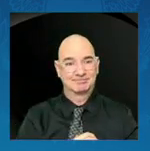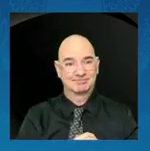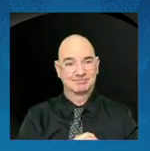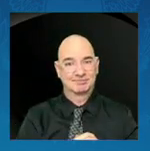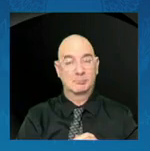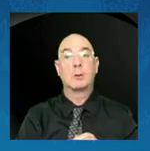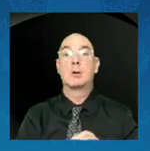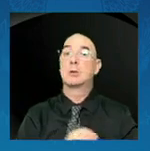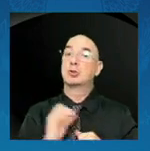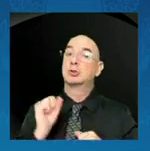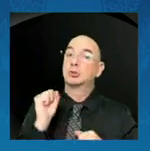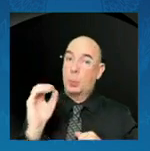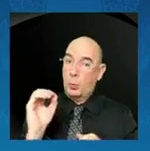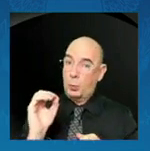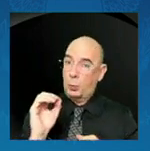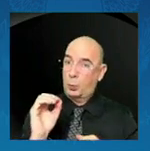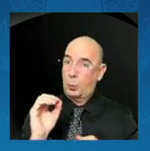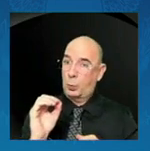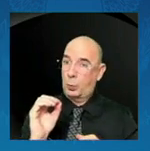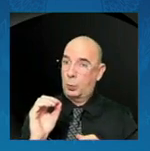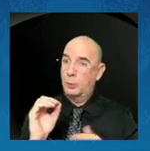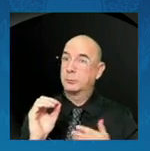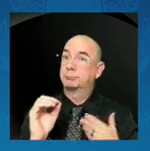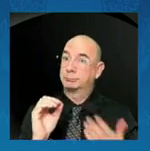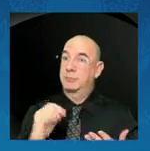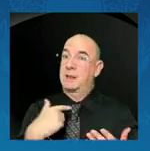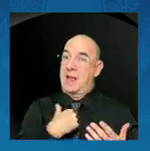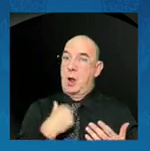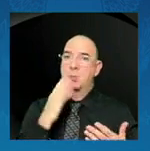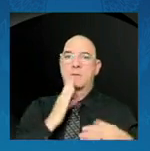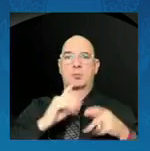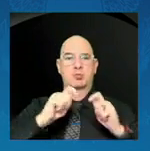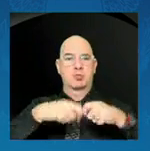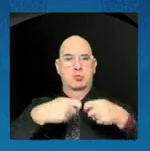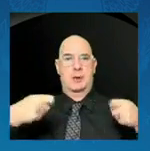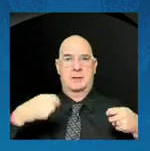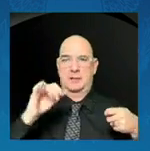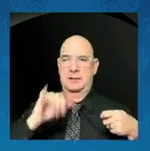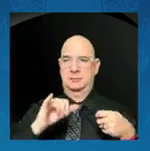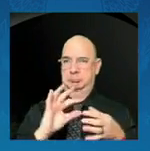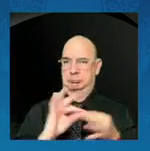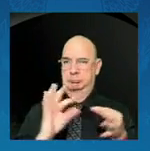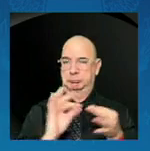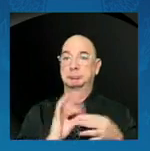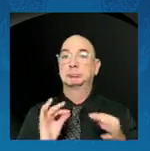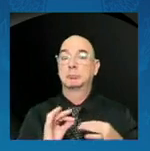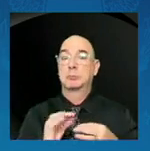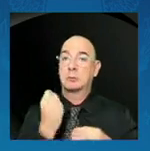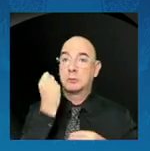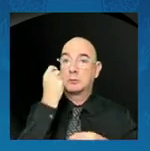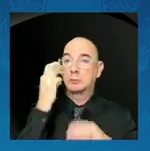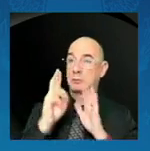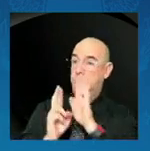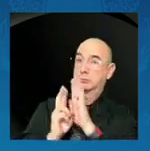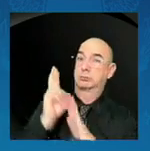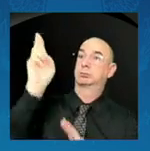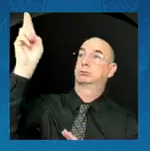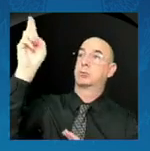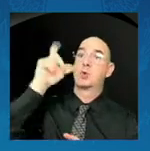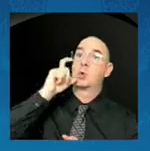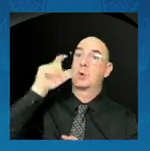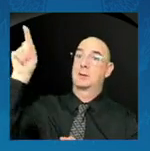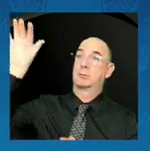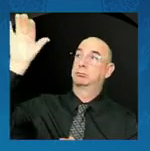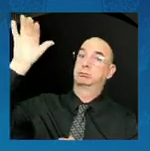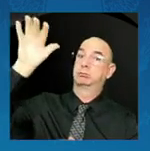That in mind. I will conclude. With this. The astronauts. Who have returned home. From space. They describe.